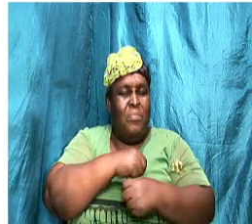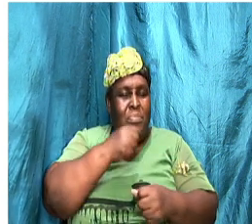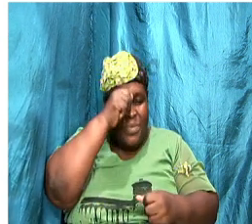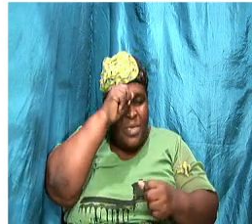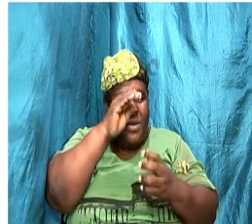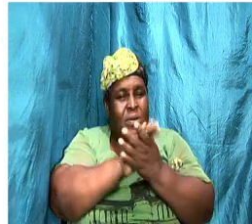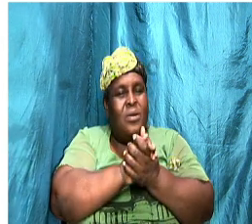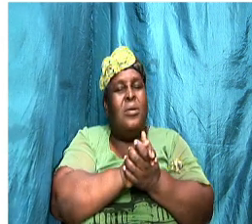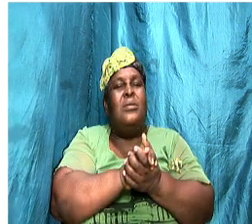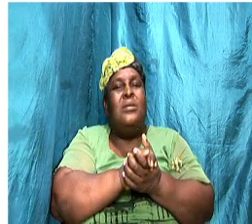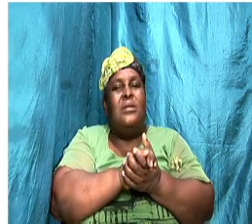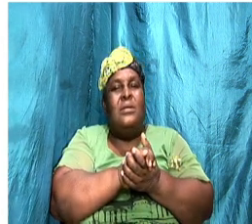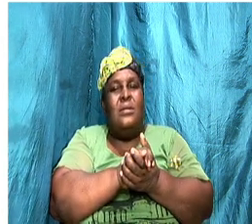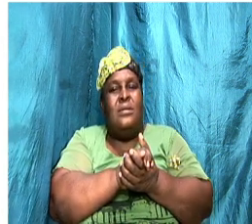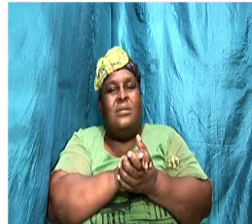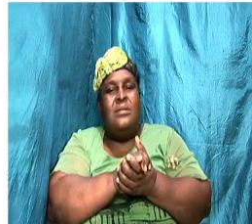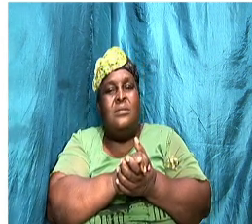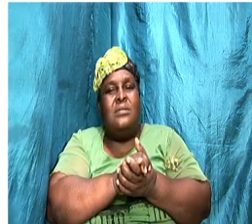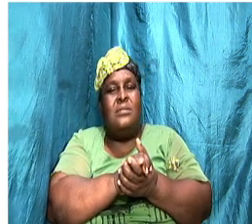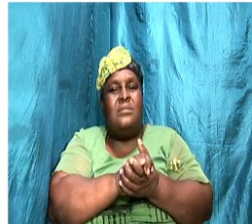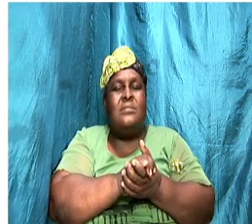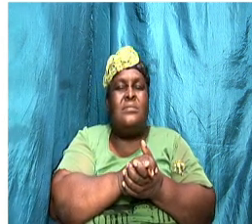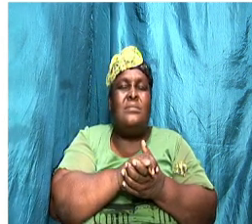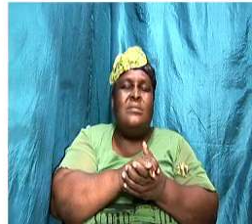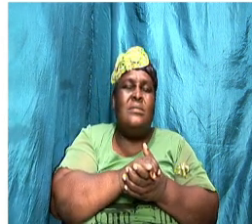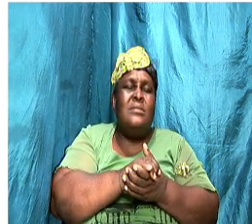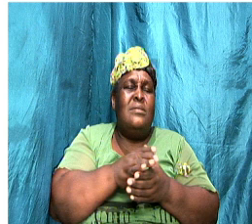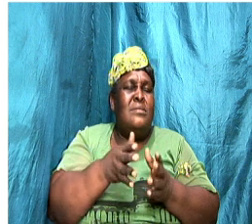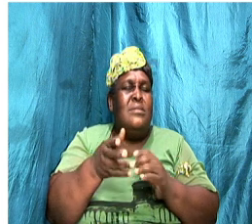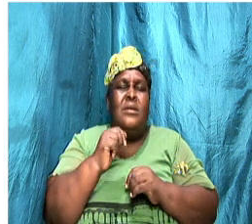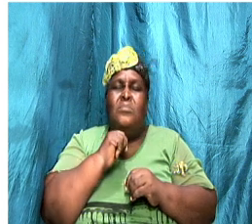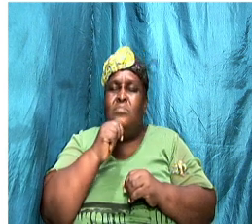there should not be a heated conversation over every little thing